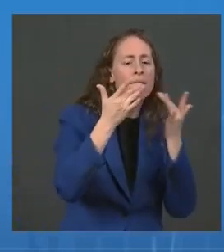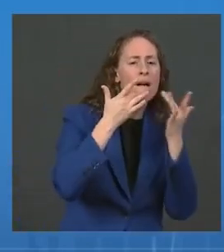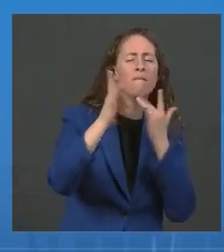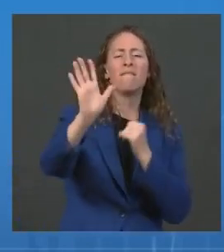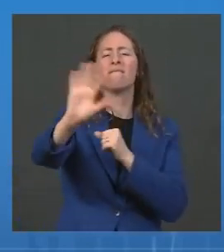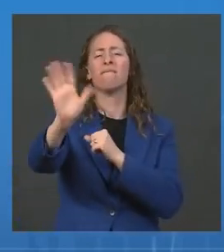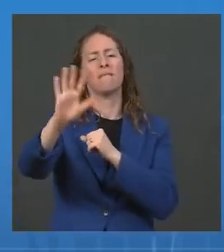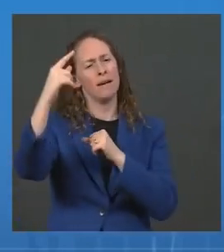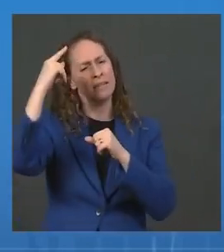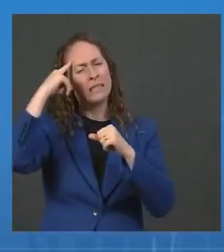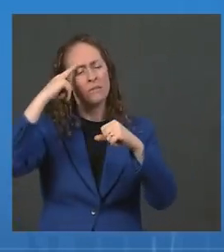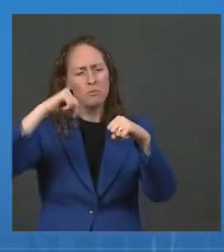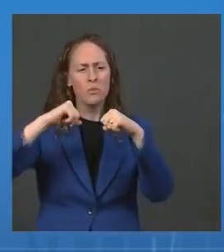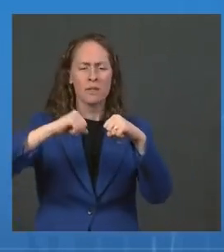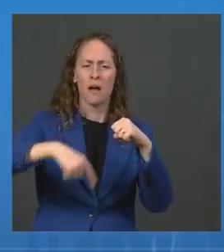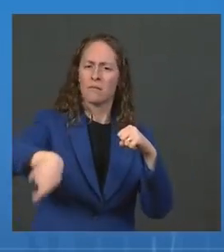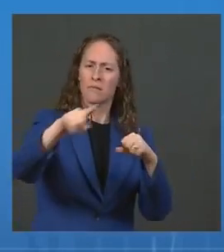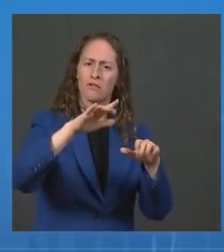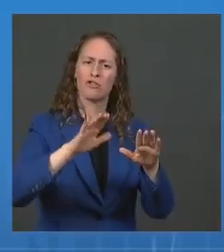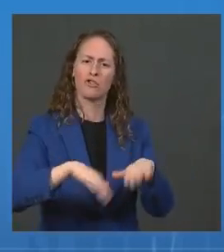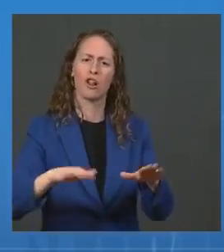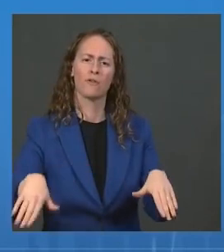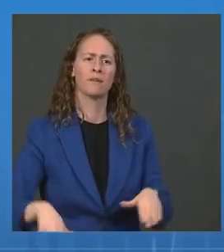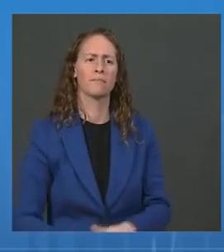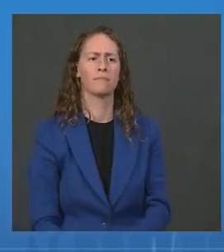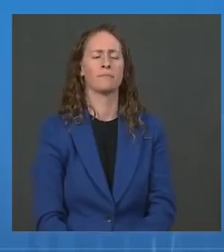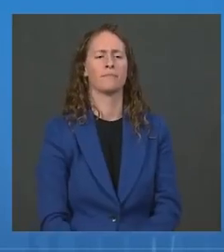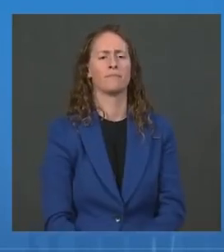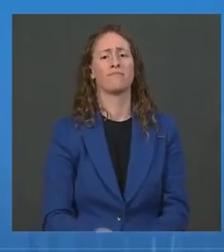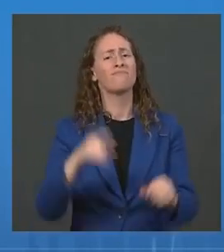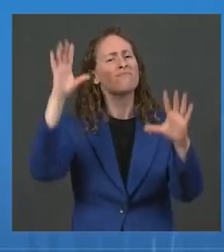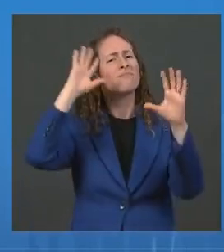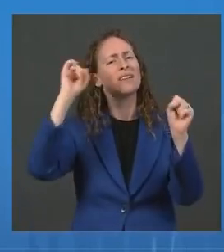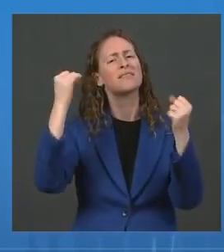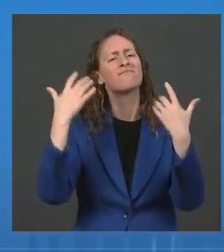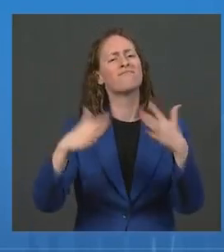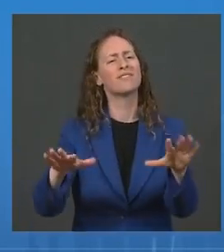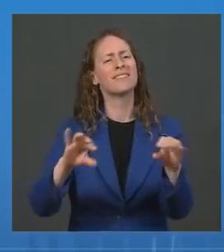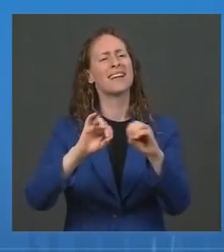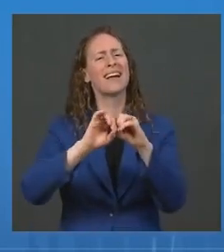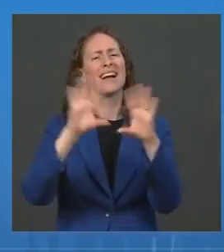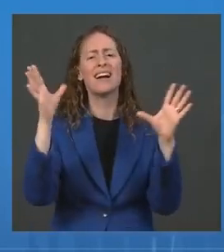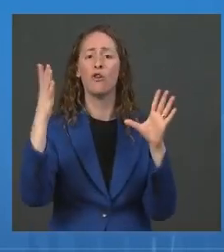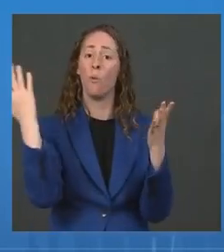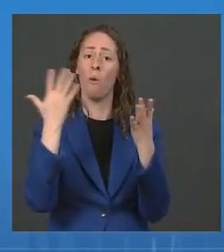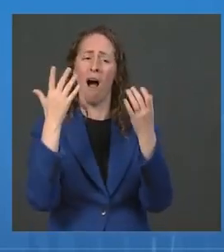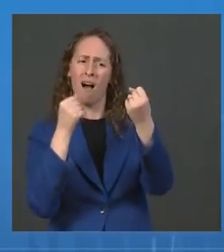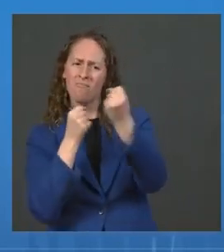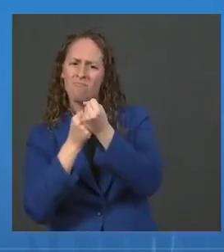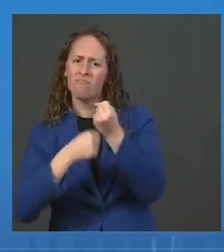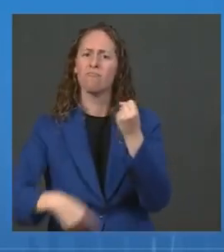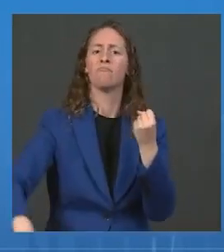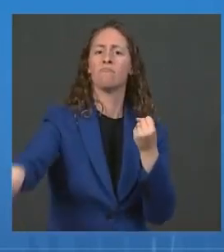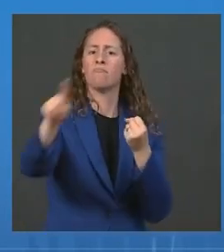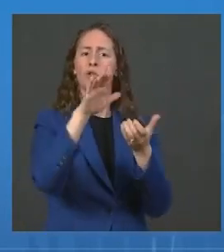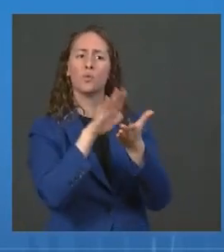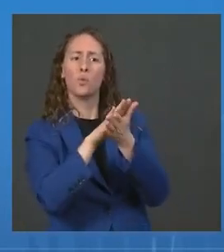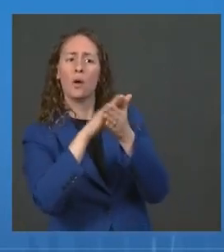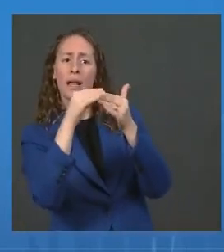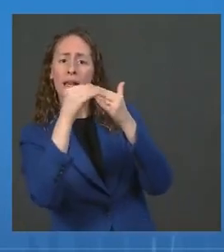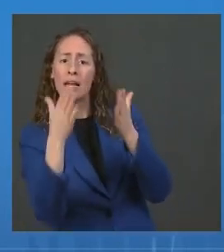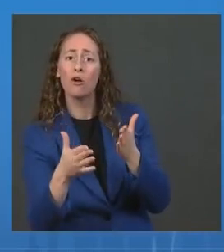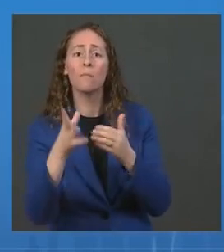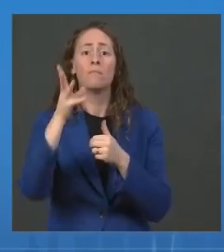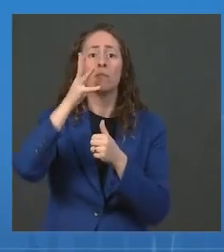And as the President has made very clear, we stand with the school district leaders, educators, and parents who are doing right by